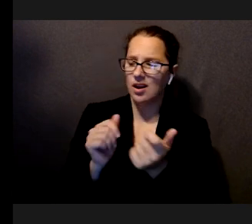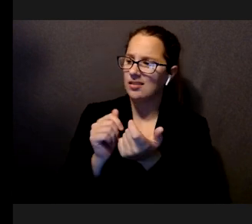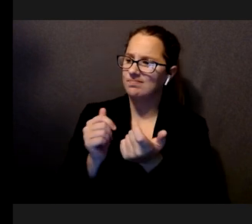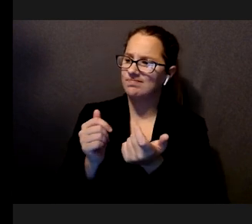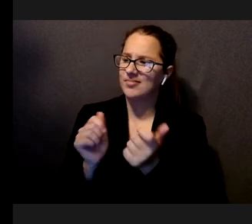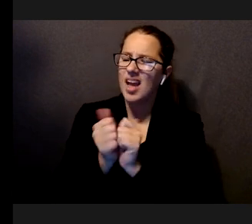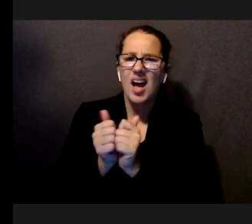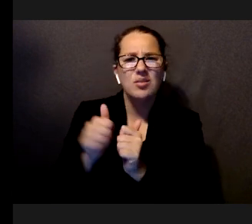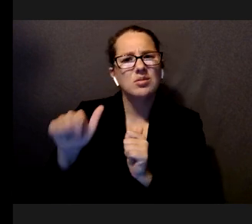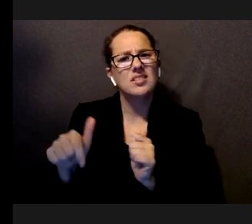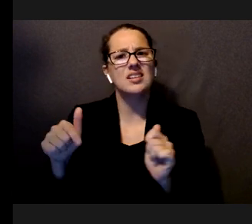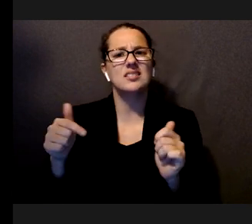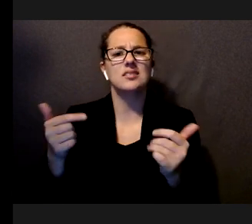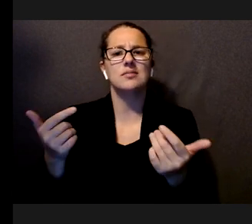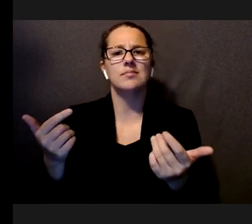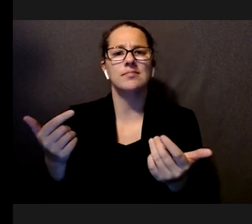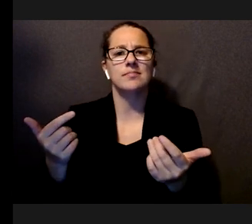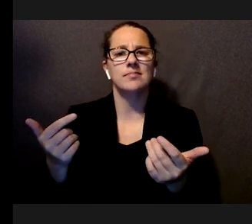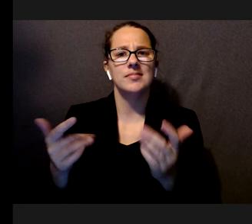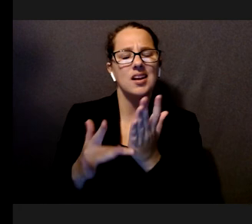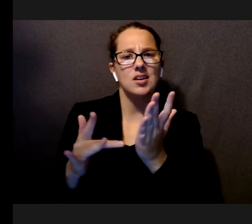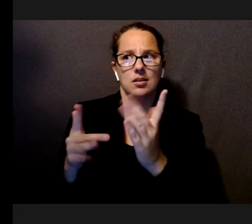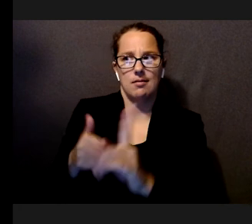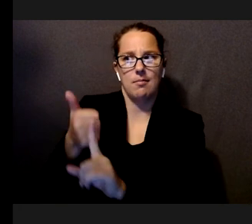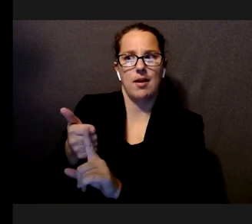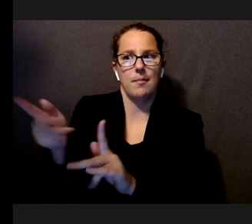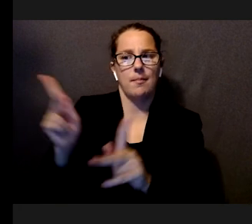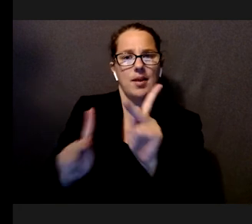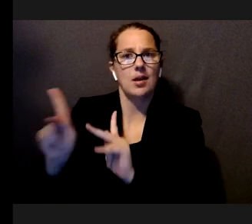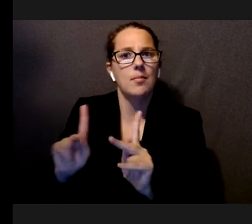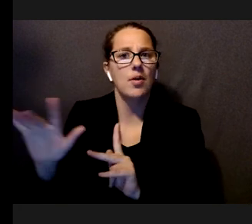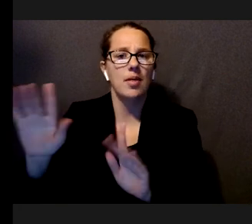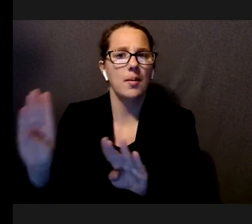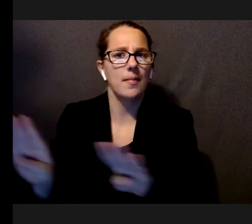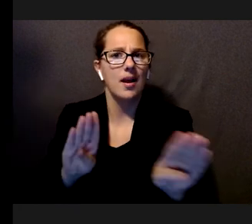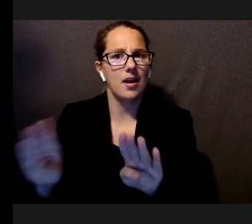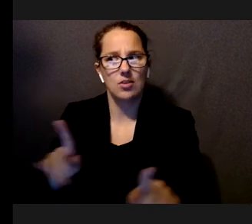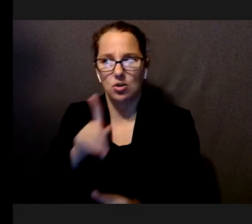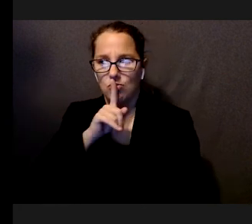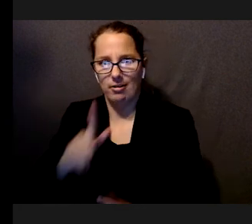affect people's perception and their behavior in real life. So, to close the loop.